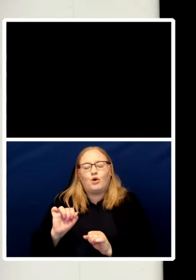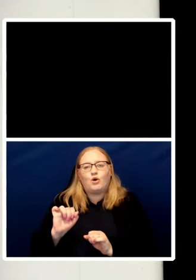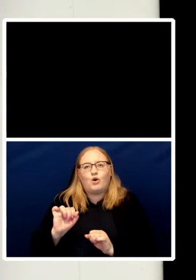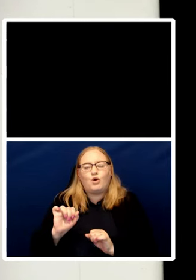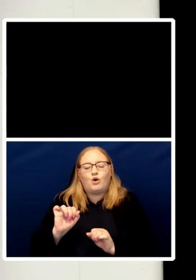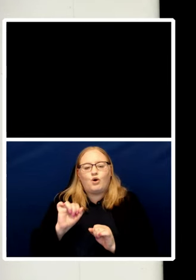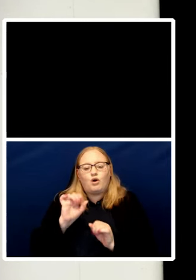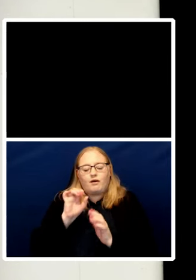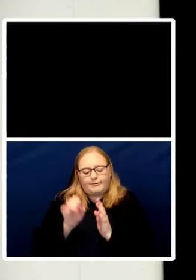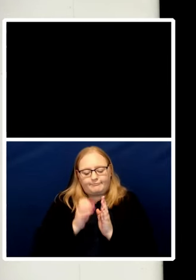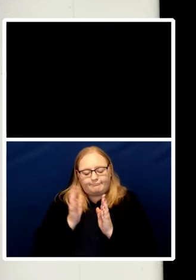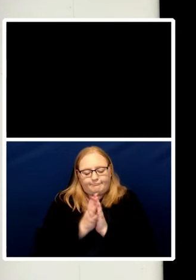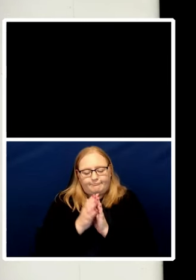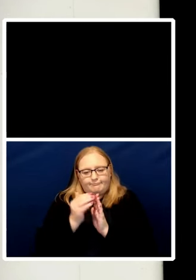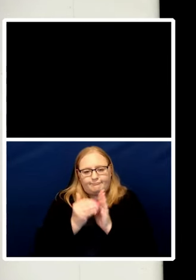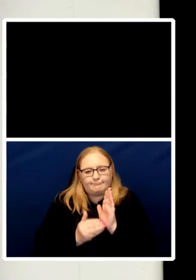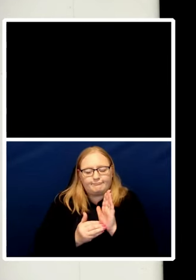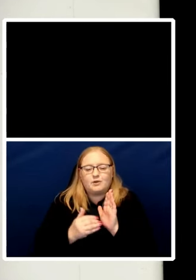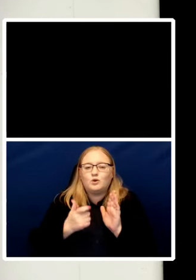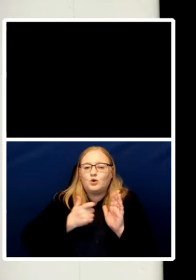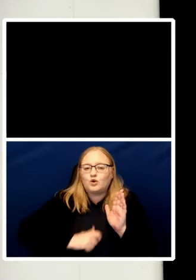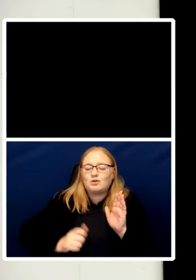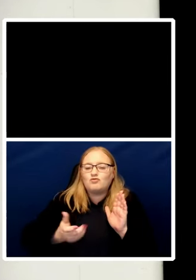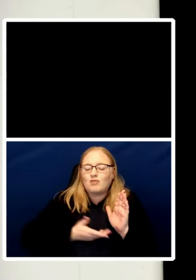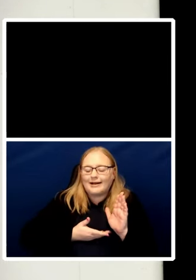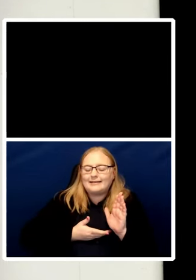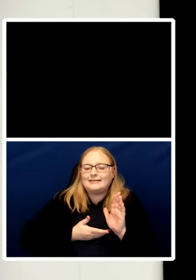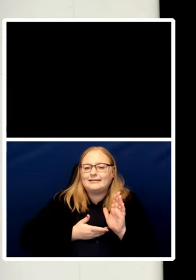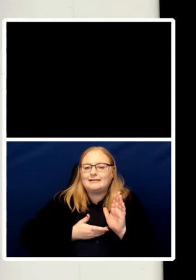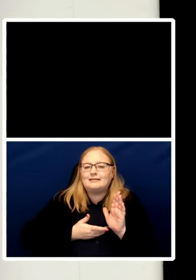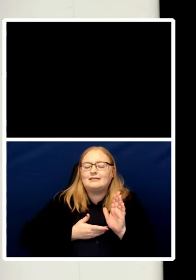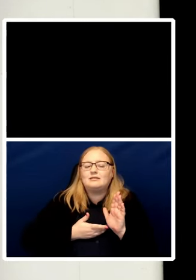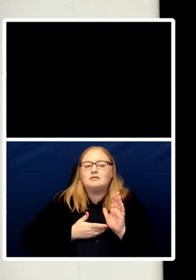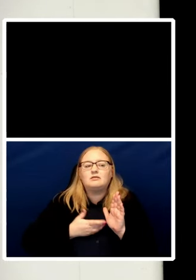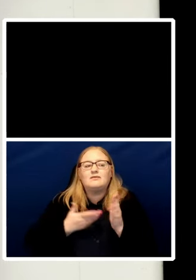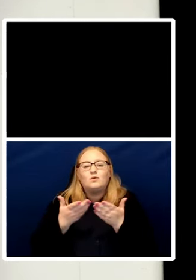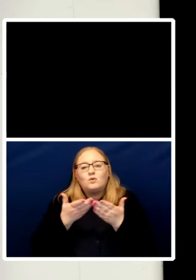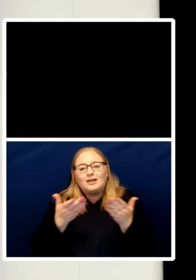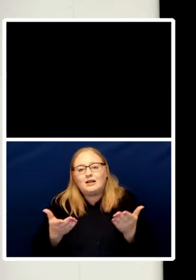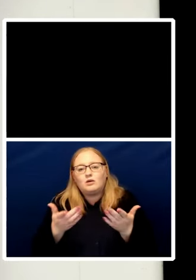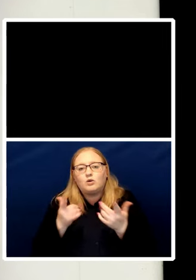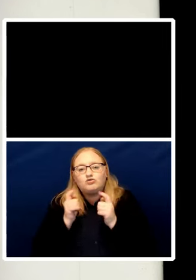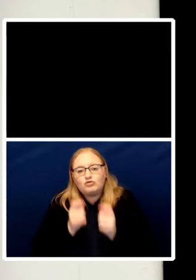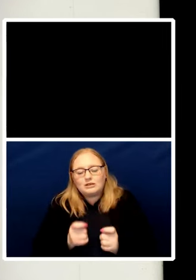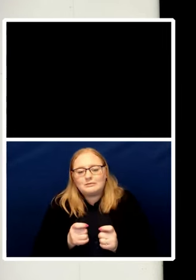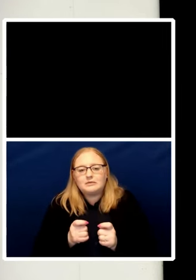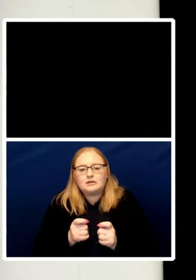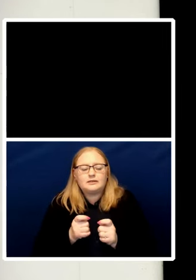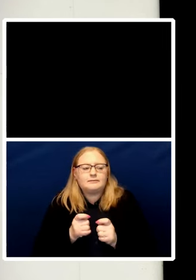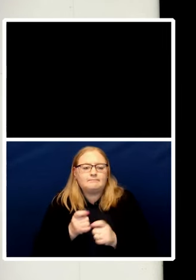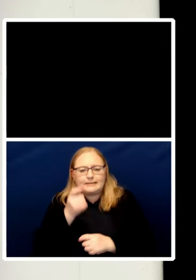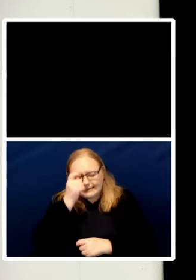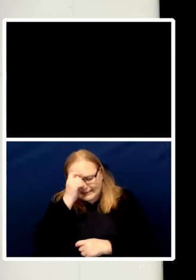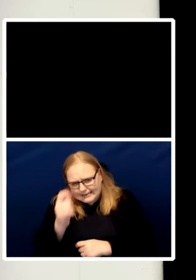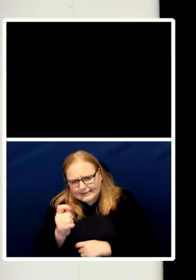rights equal treatment dignity belonging respect